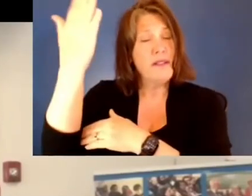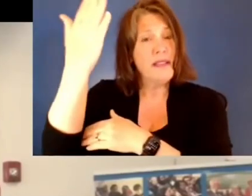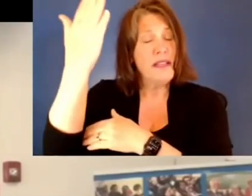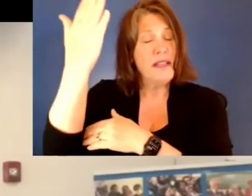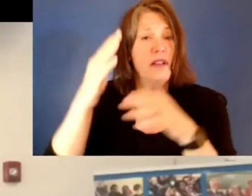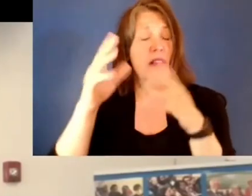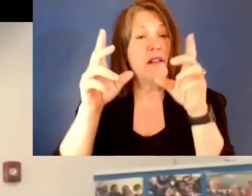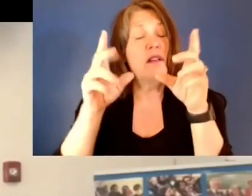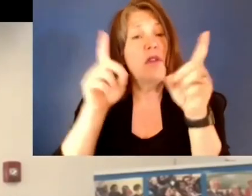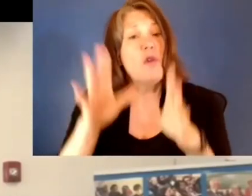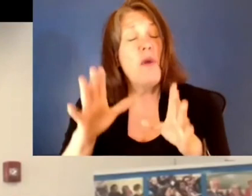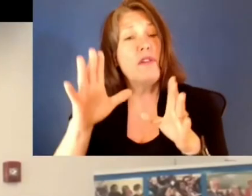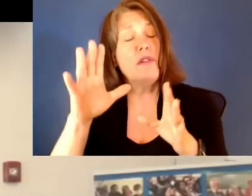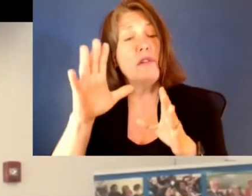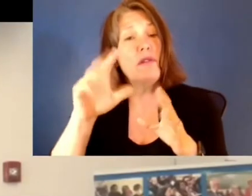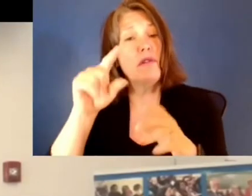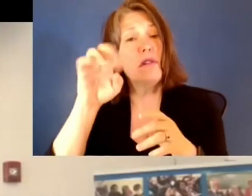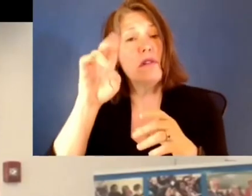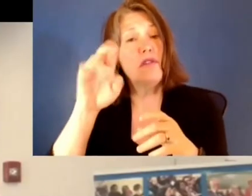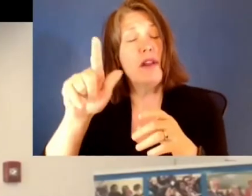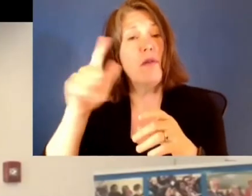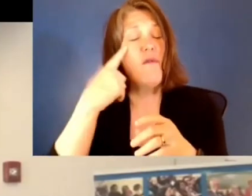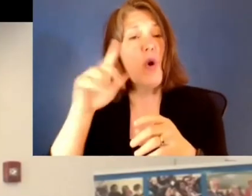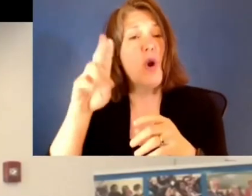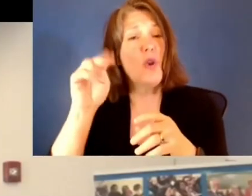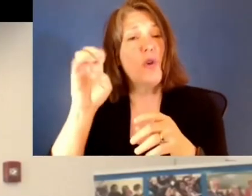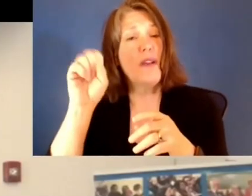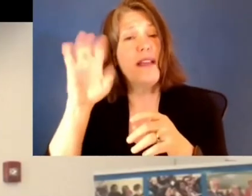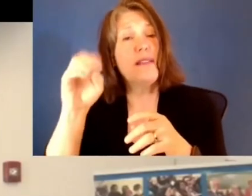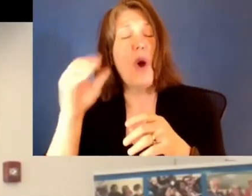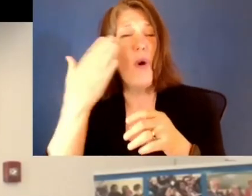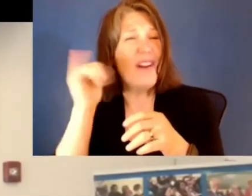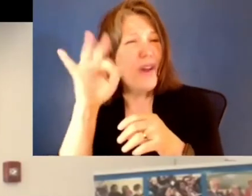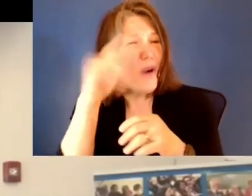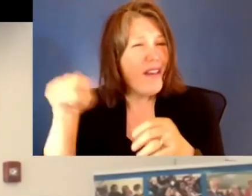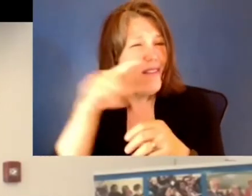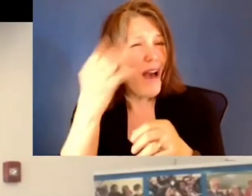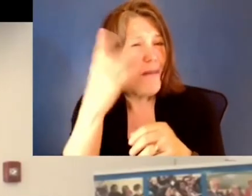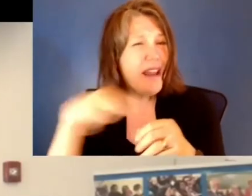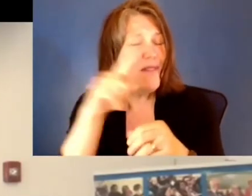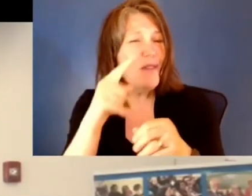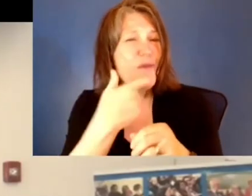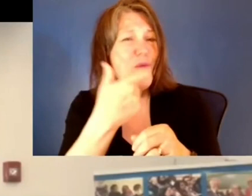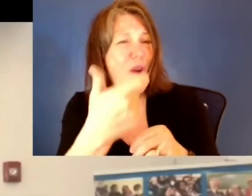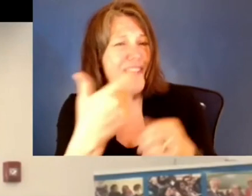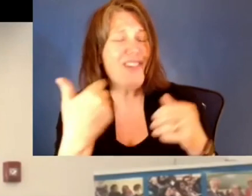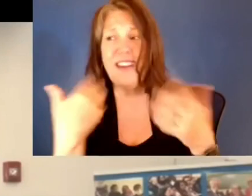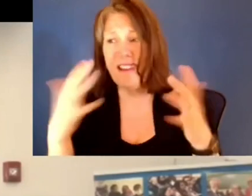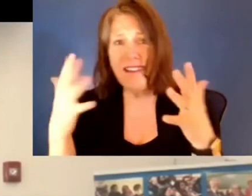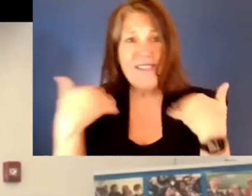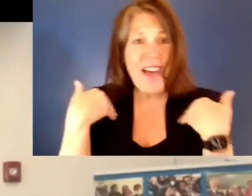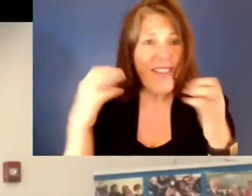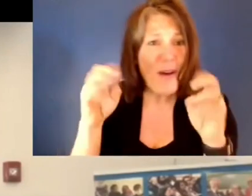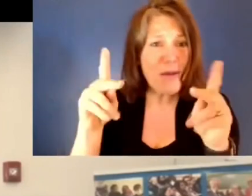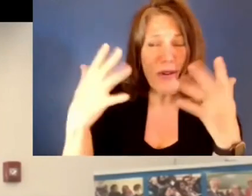UNESCO. I don't know how many of you watching right at this moment had the opportunity to catch